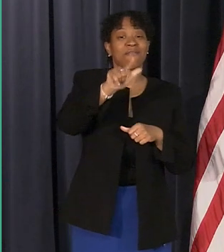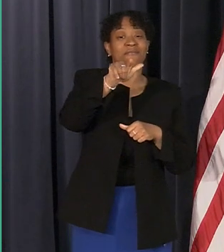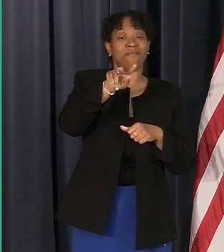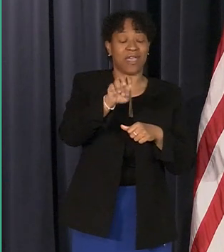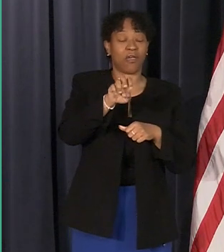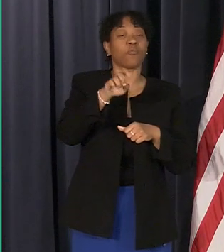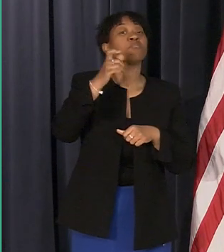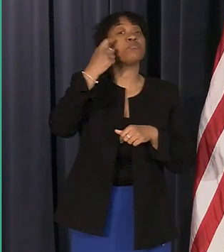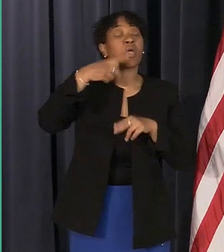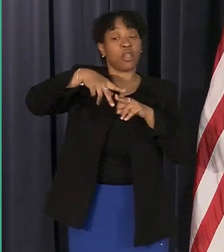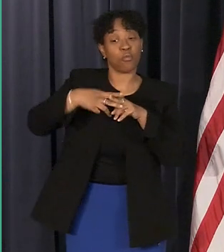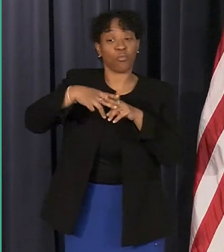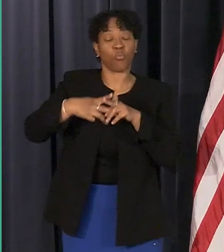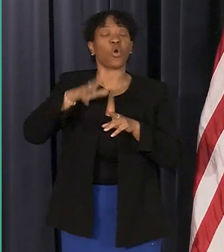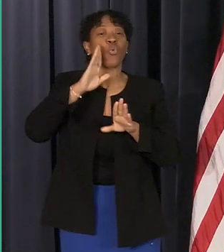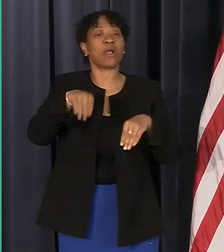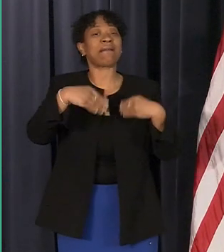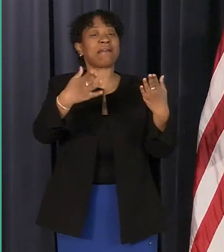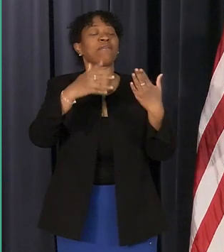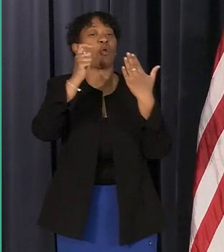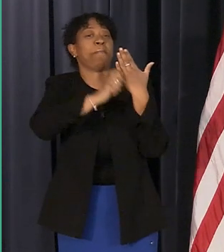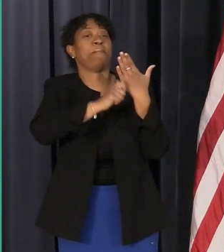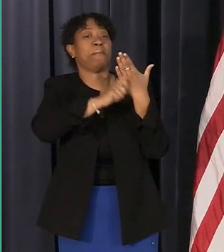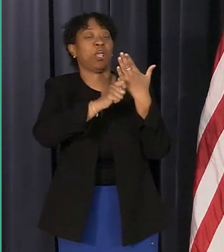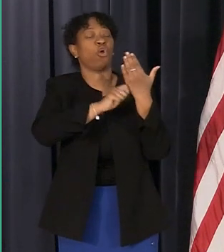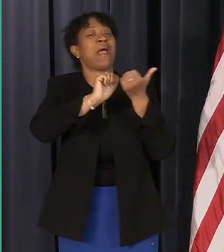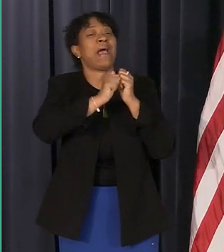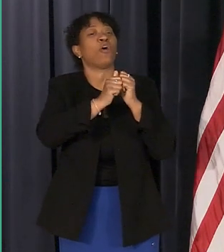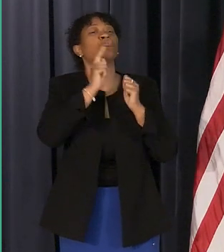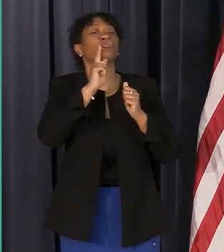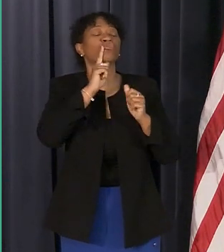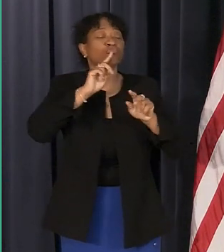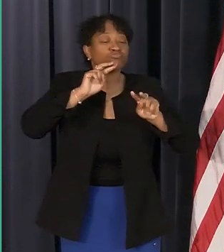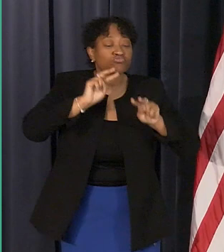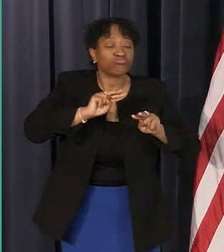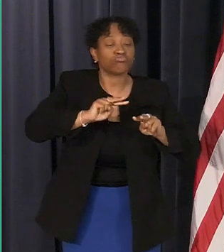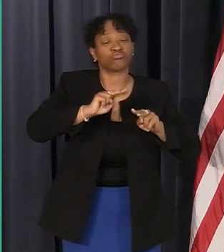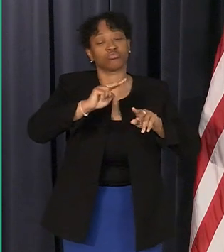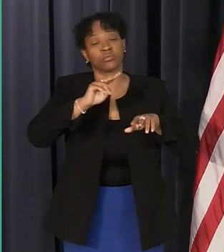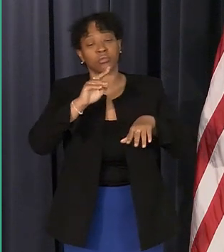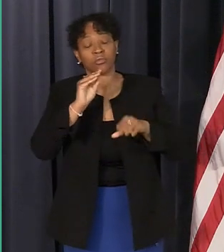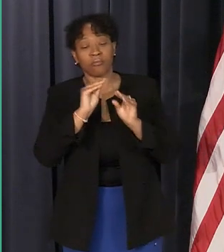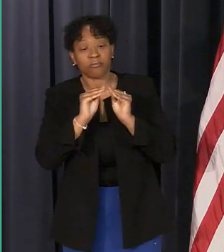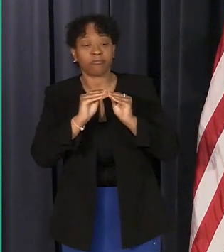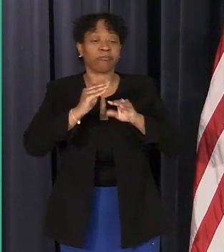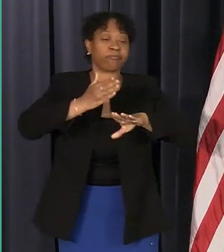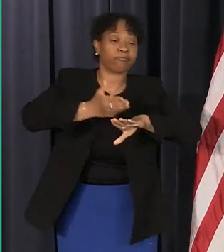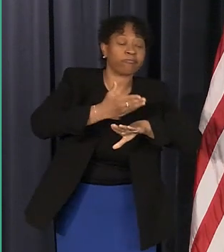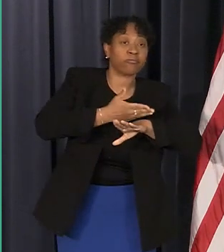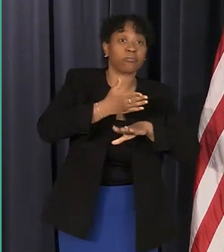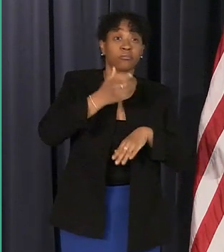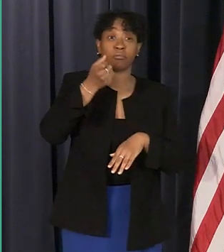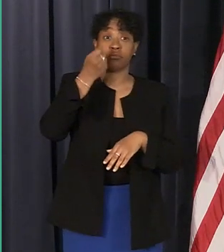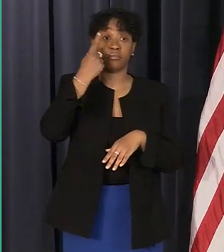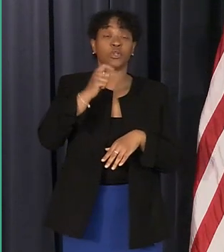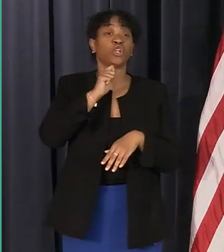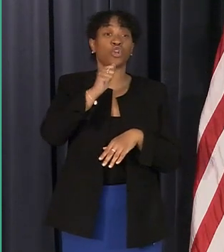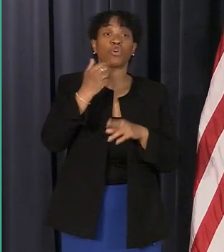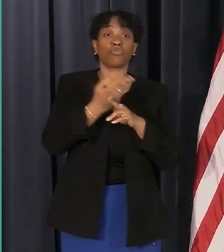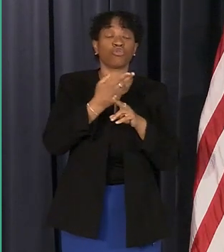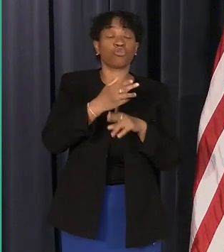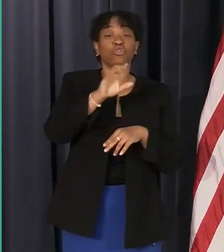a manufacturer's recommended uh way of cleaning the valve do not use sink